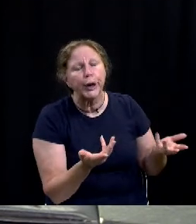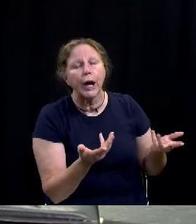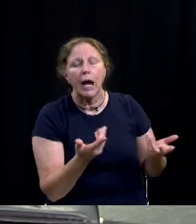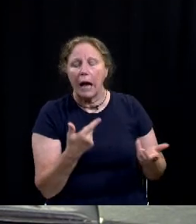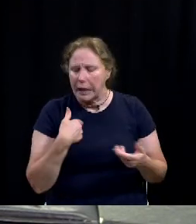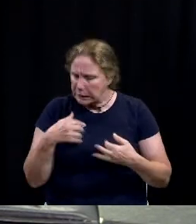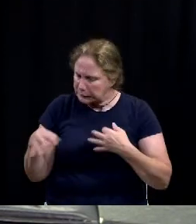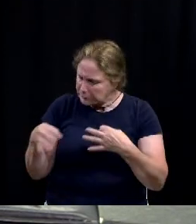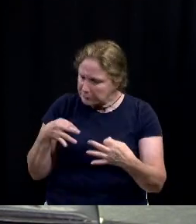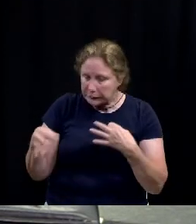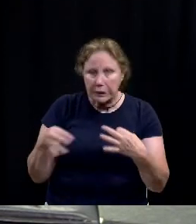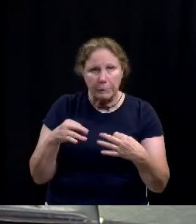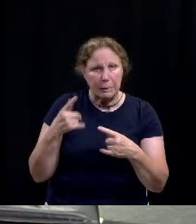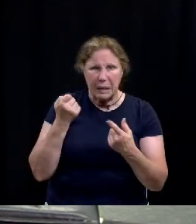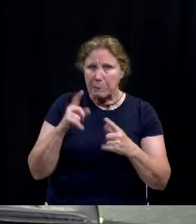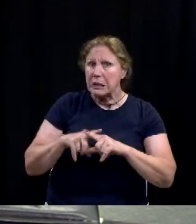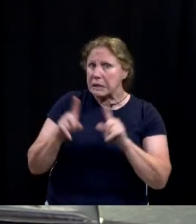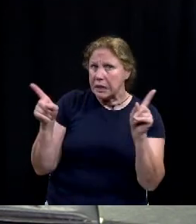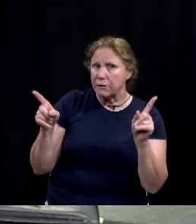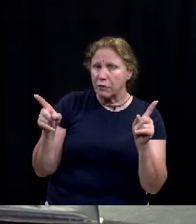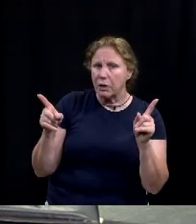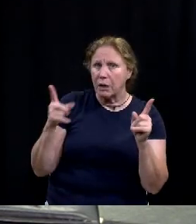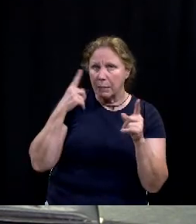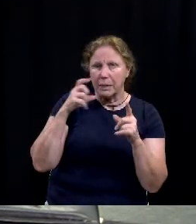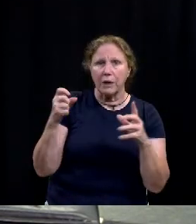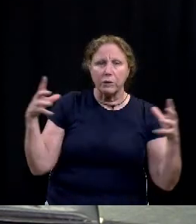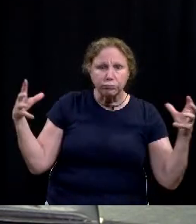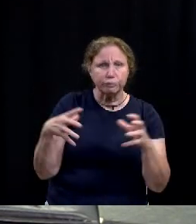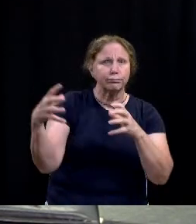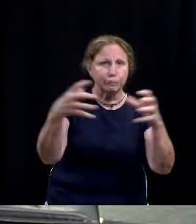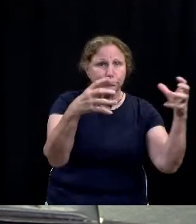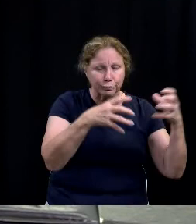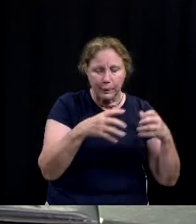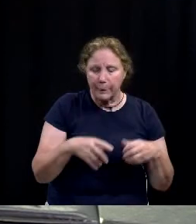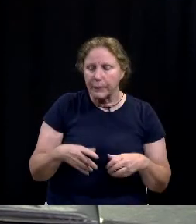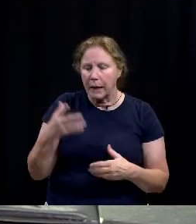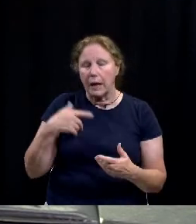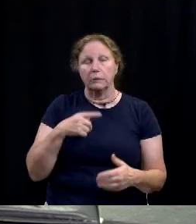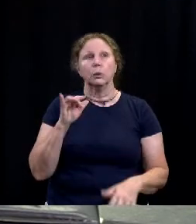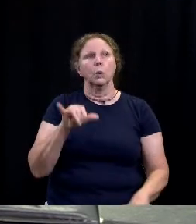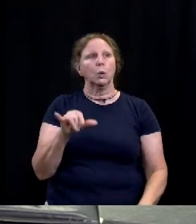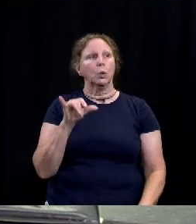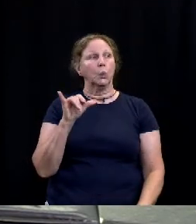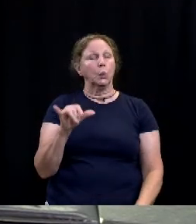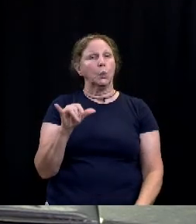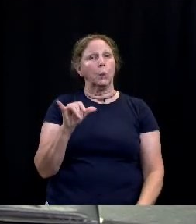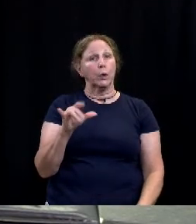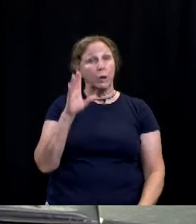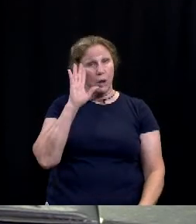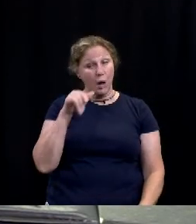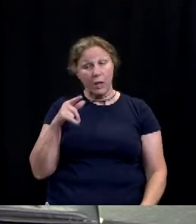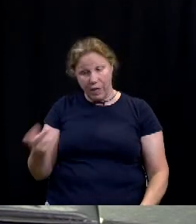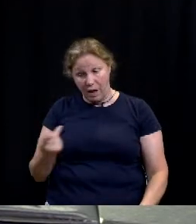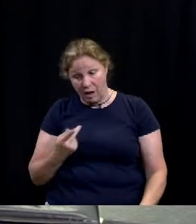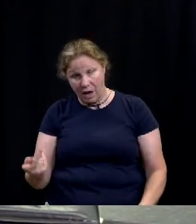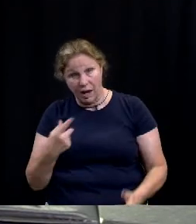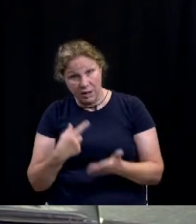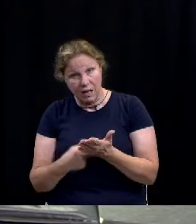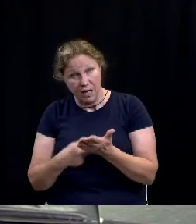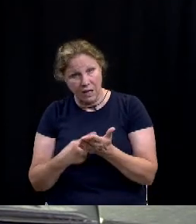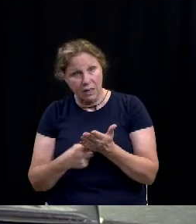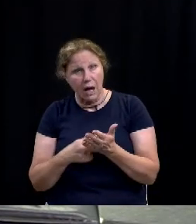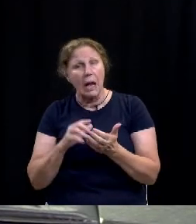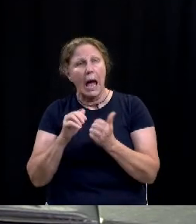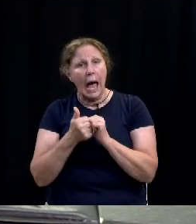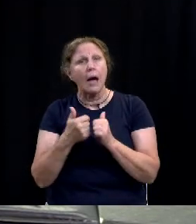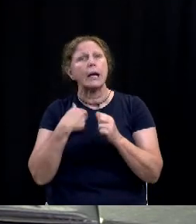describe because obviously things are a little bit different when you come to gatherings and it made me realize like you know this conversation is how are we going to be able